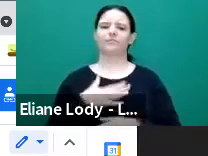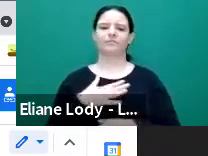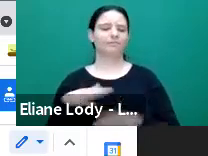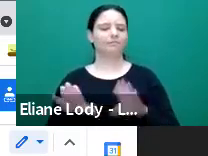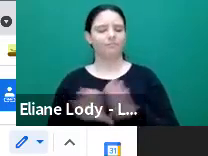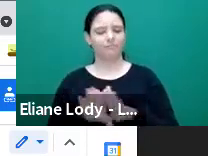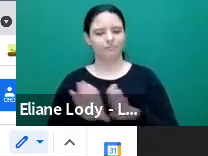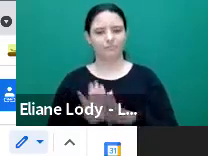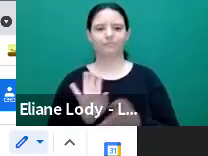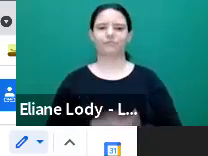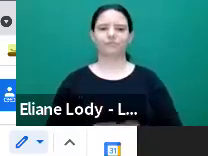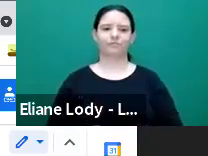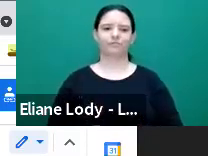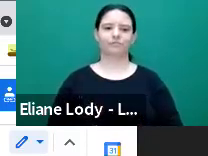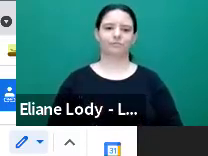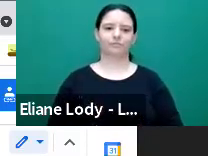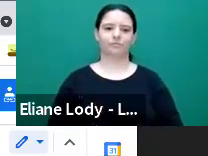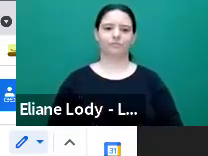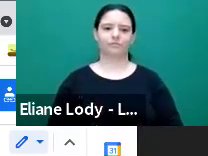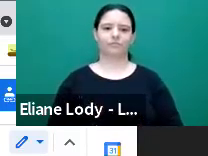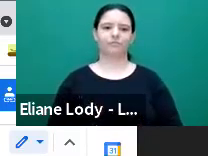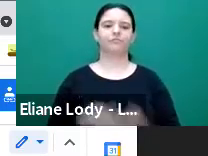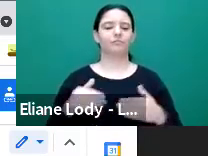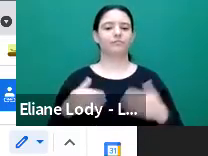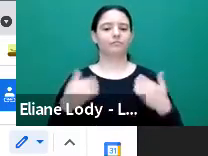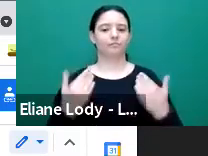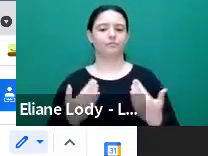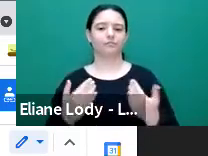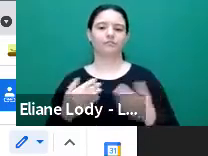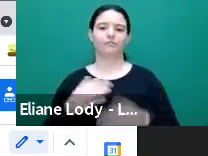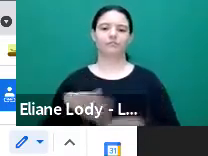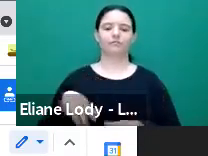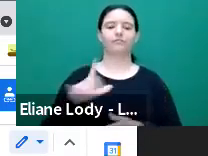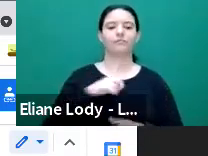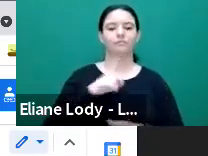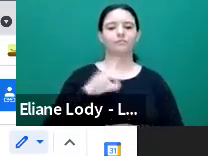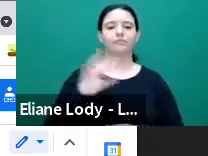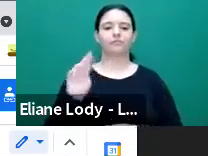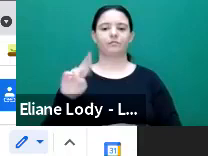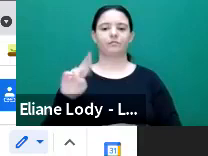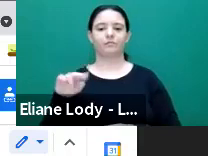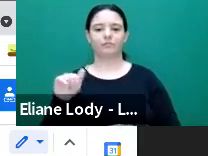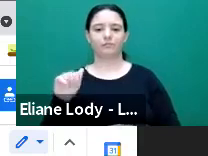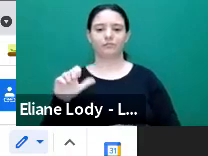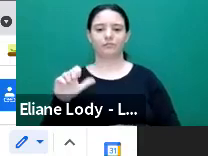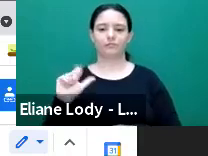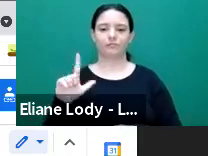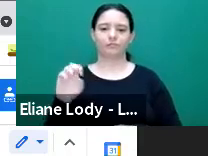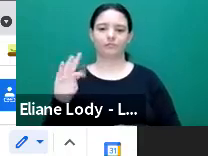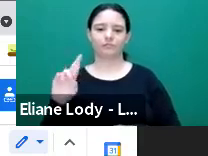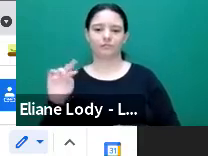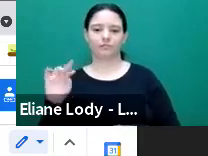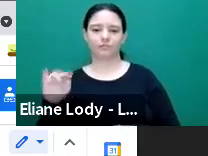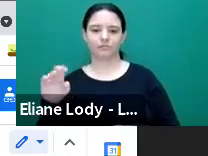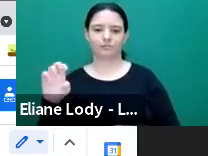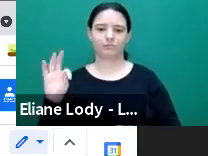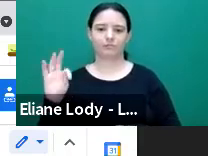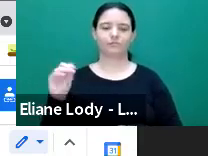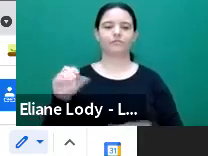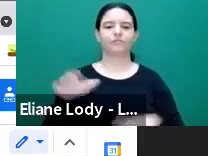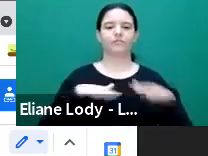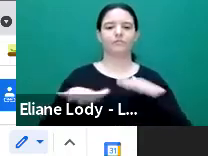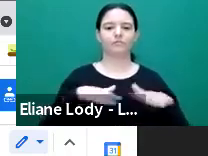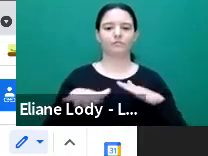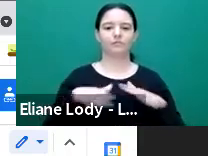transliteracy is referred to heterogeneity and movement, we might not have a broader view of the whole process as it